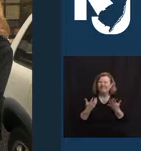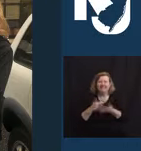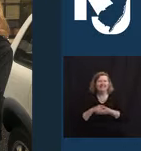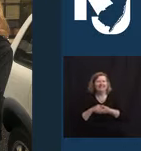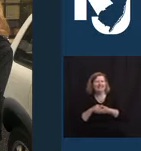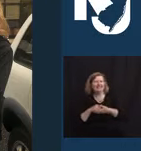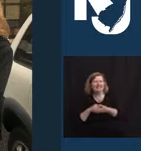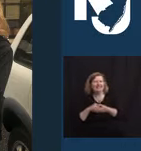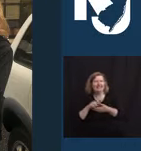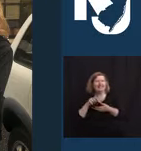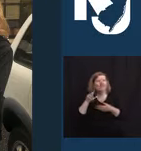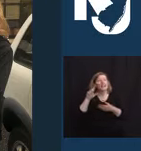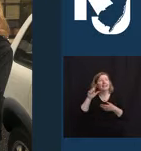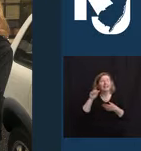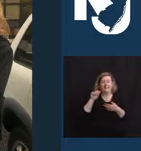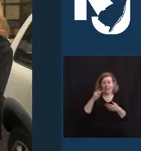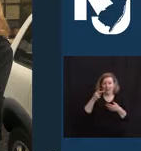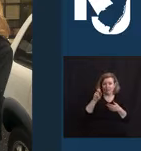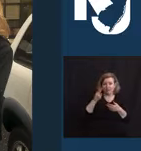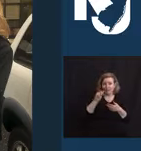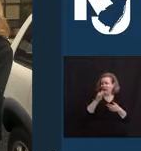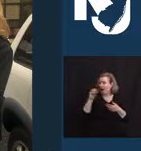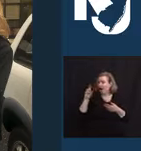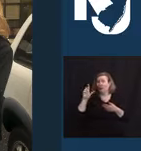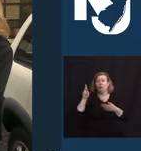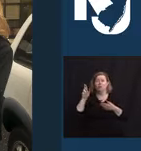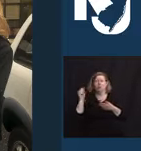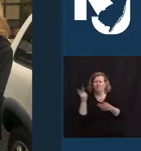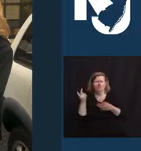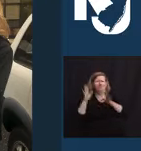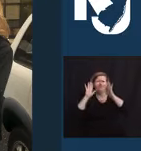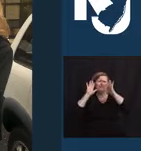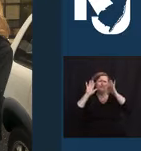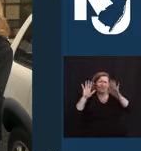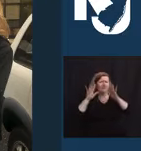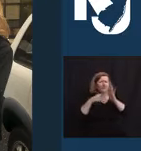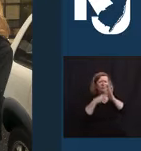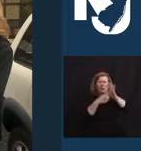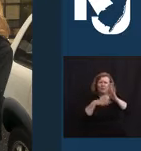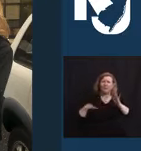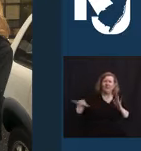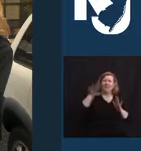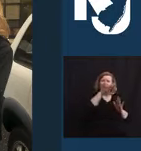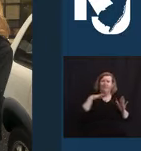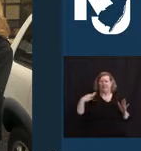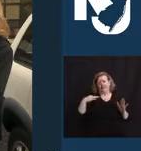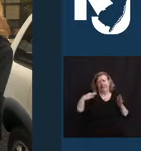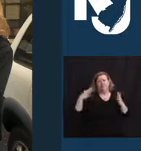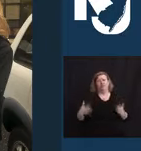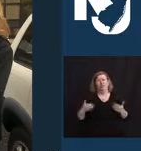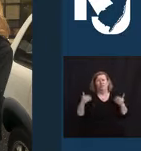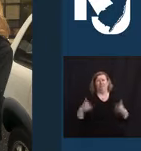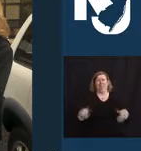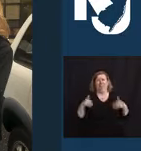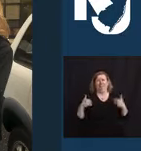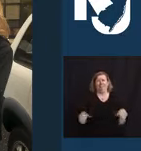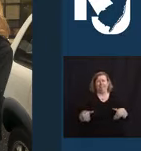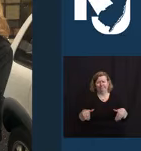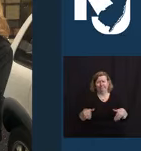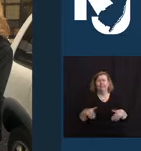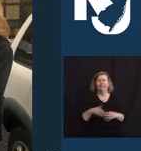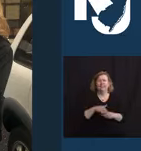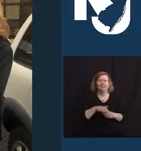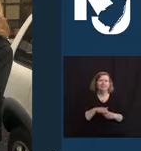and they are representative of the passion and ingenuity of every volunteer ombudsman. State